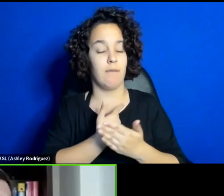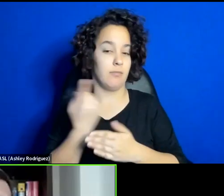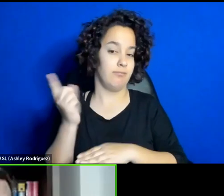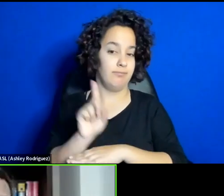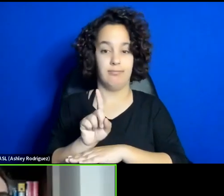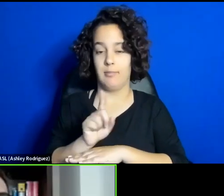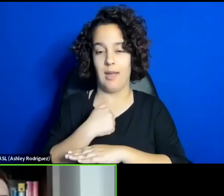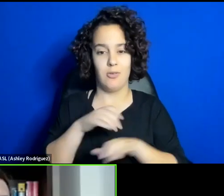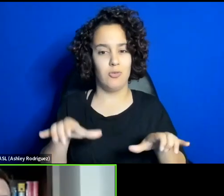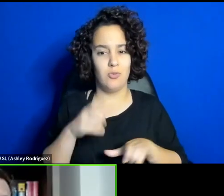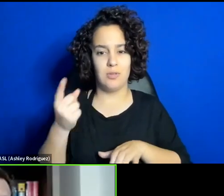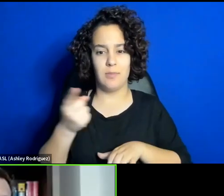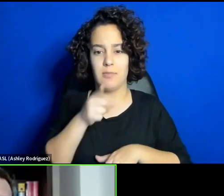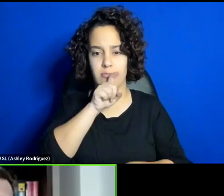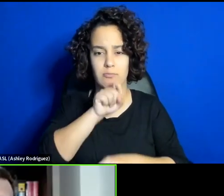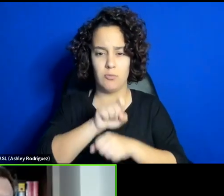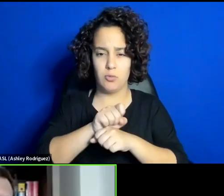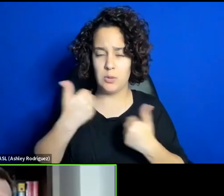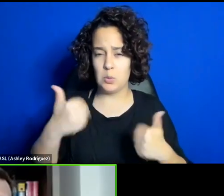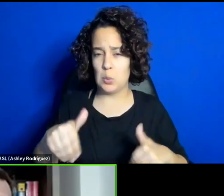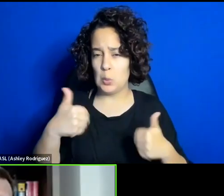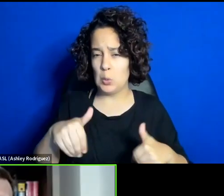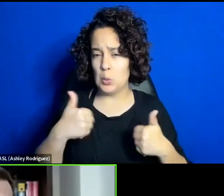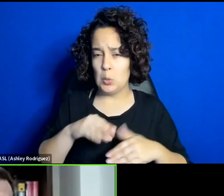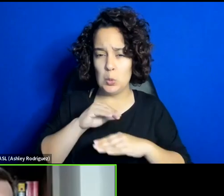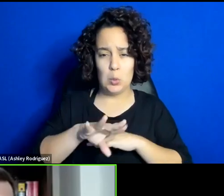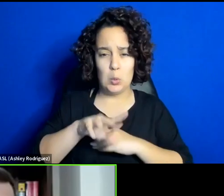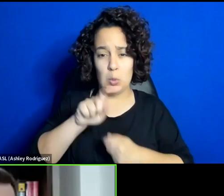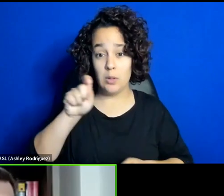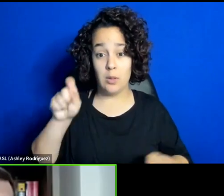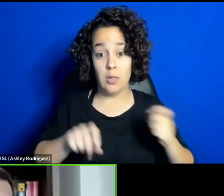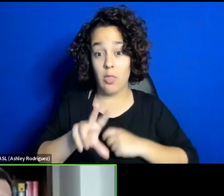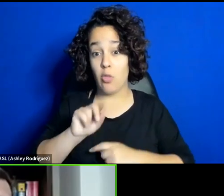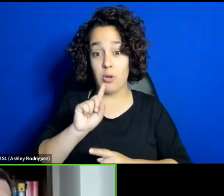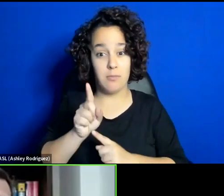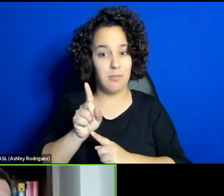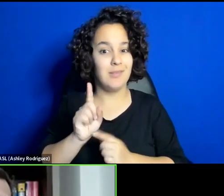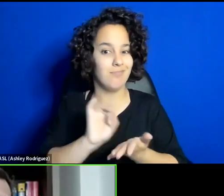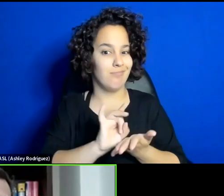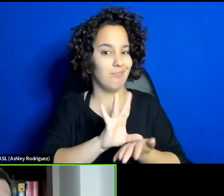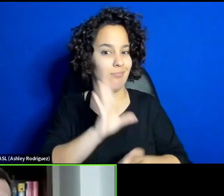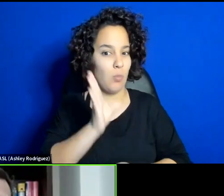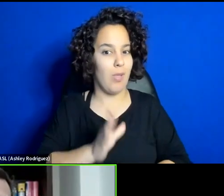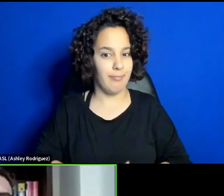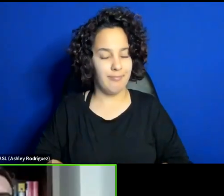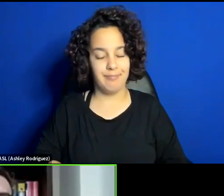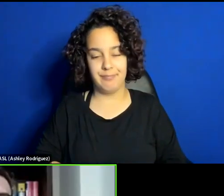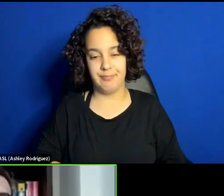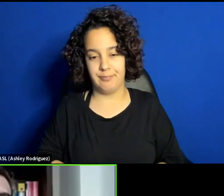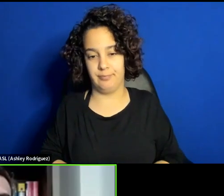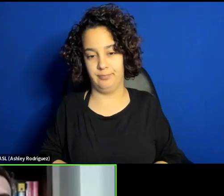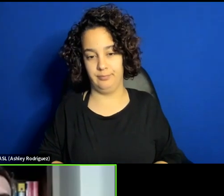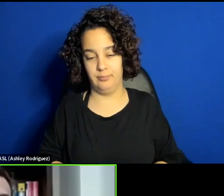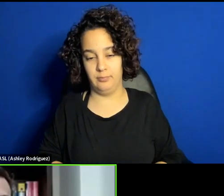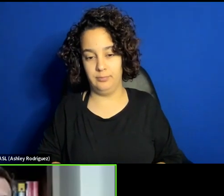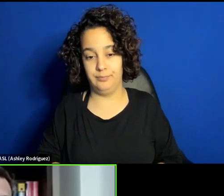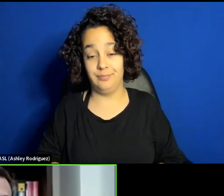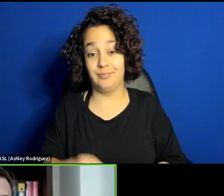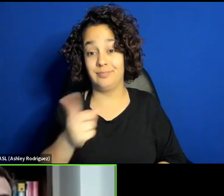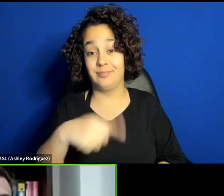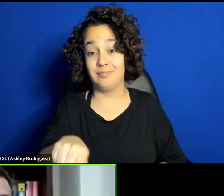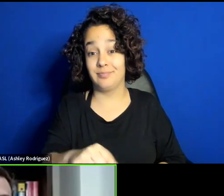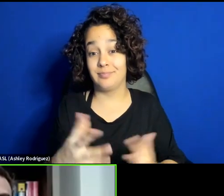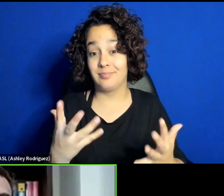revolutionary, and after 30 minutes, I will be gone. And those 700 people